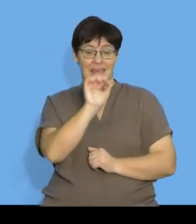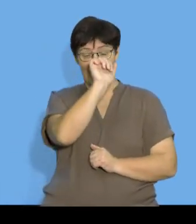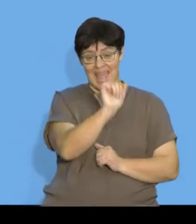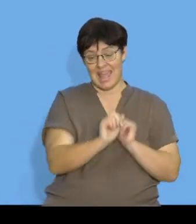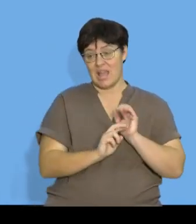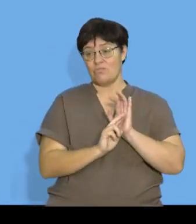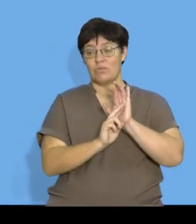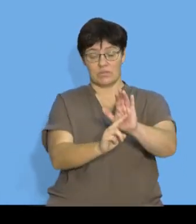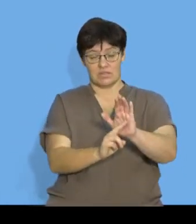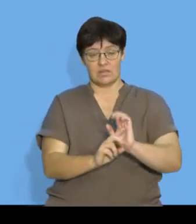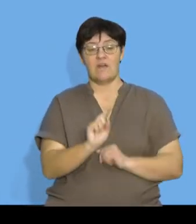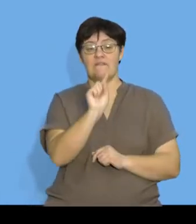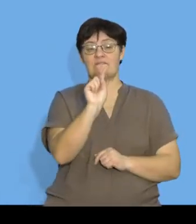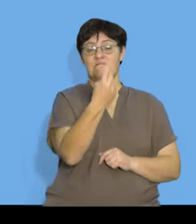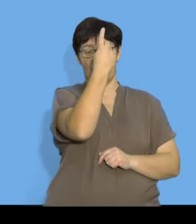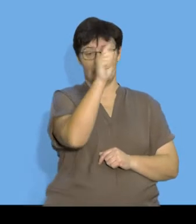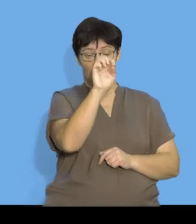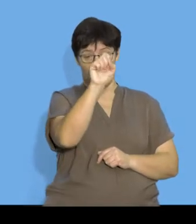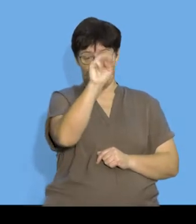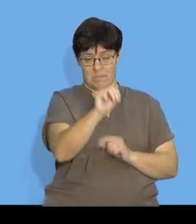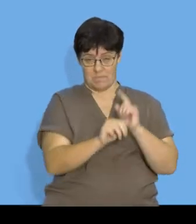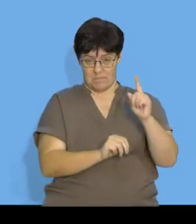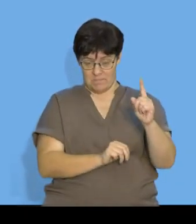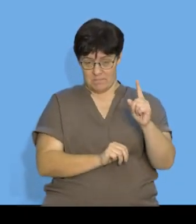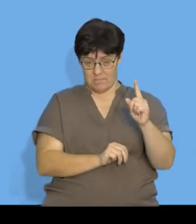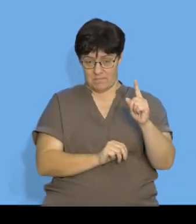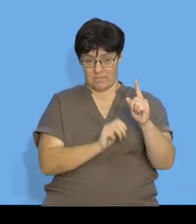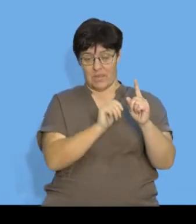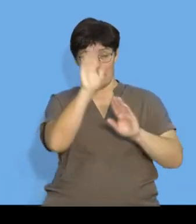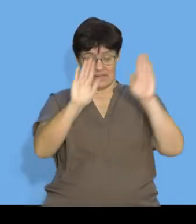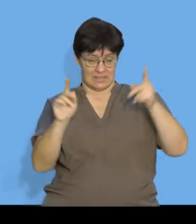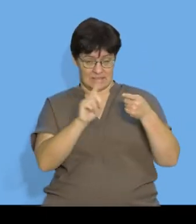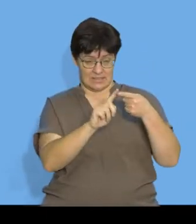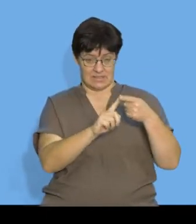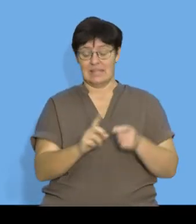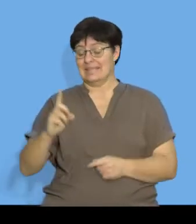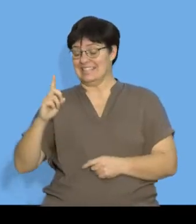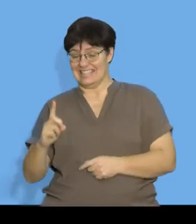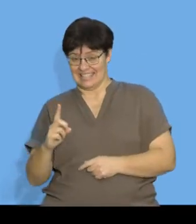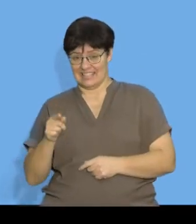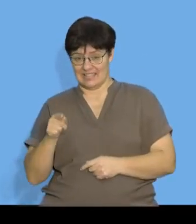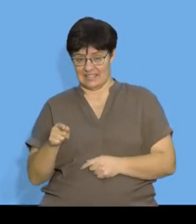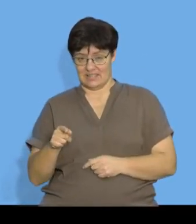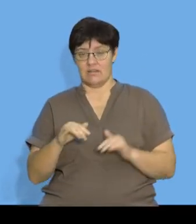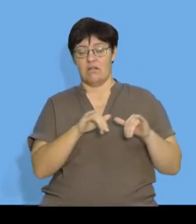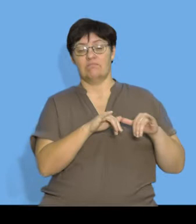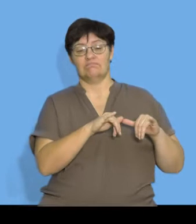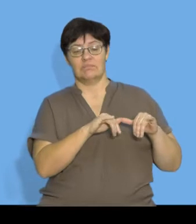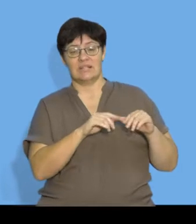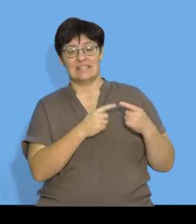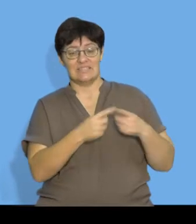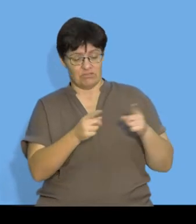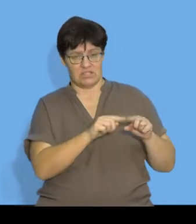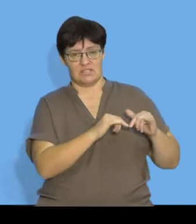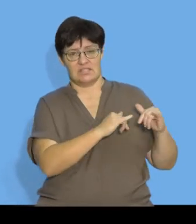representative of the first term of a particular pattern, and D is the common difference.